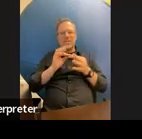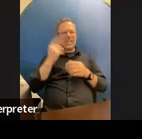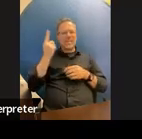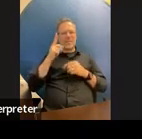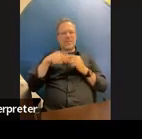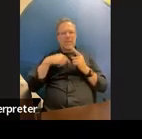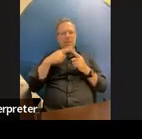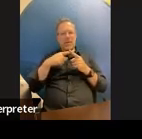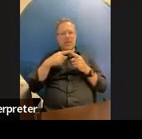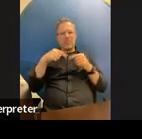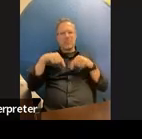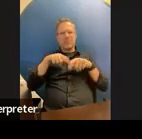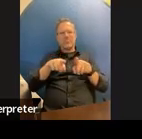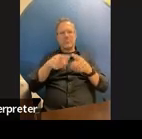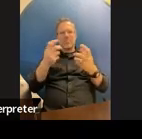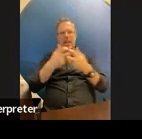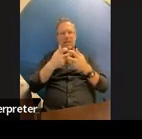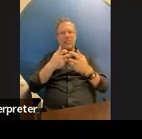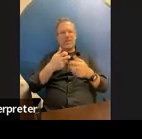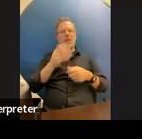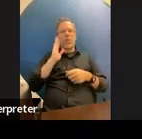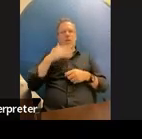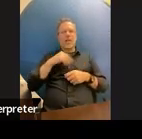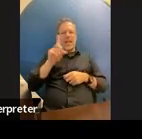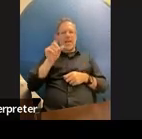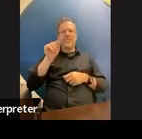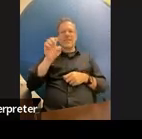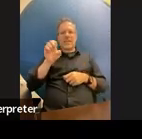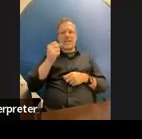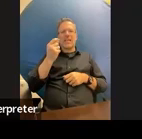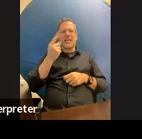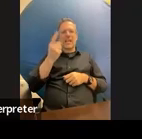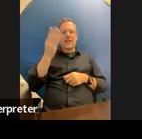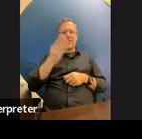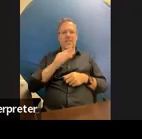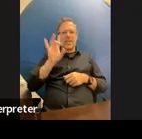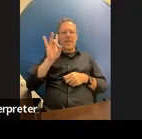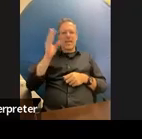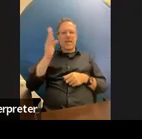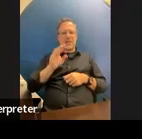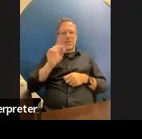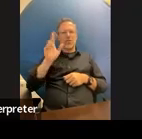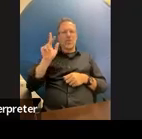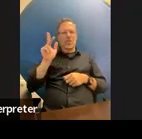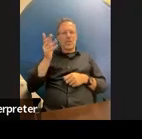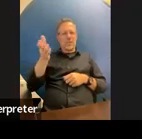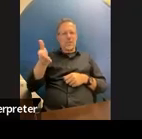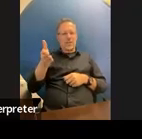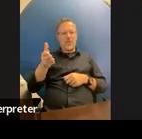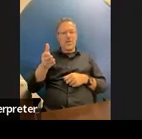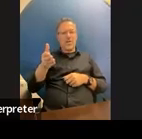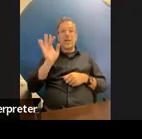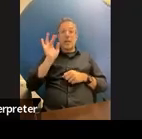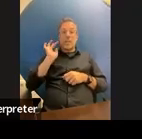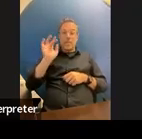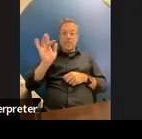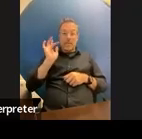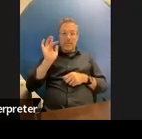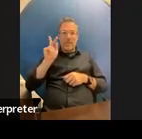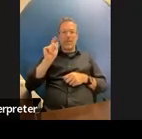it'll have the date it'll have um 11 8 23 in there so select that and carly will send out your